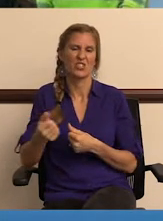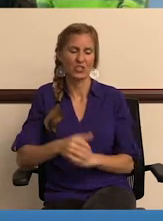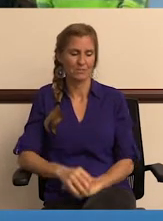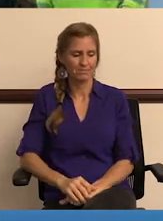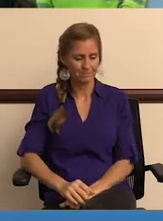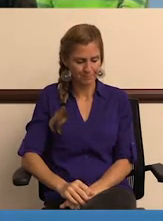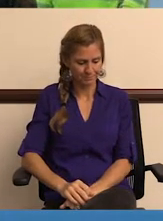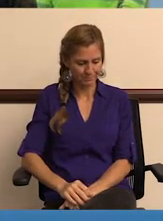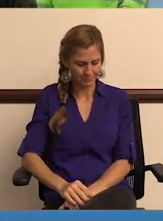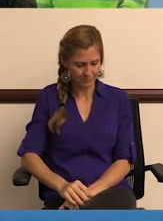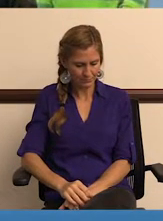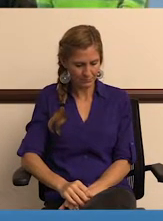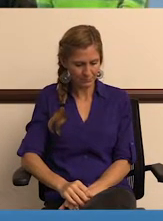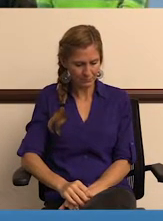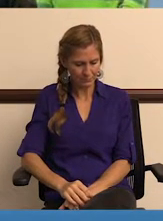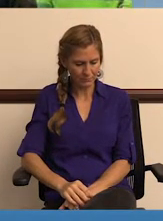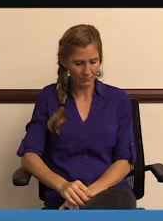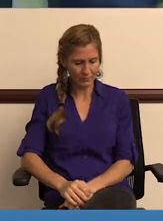more efficient.